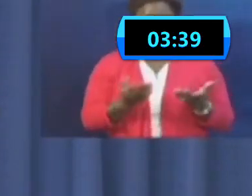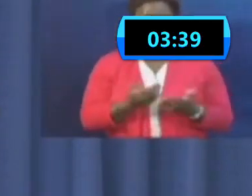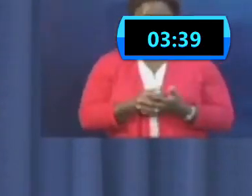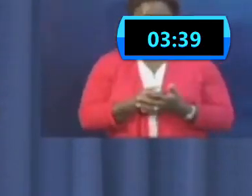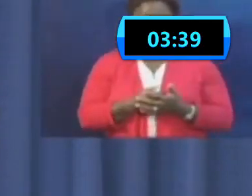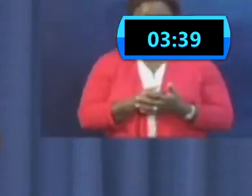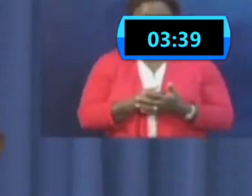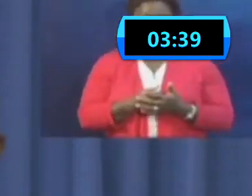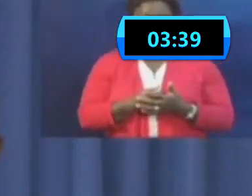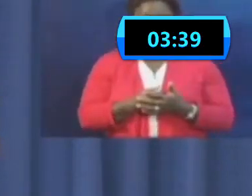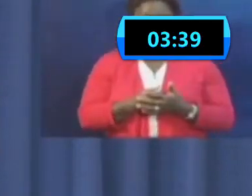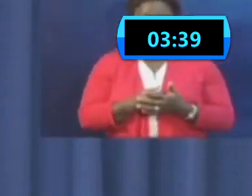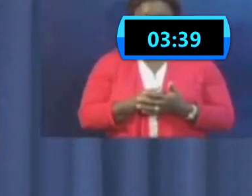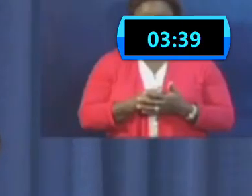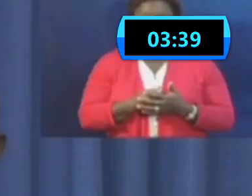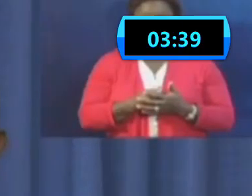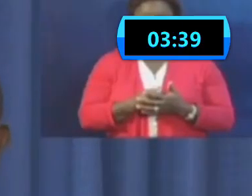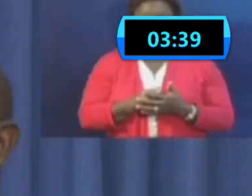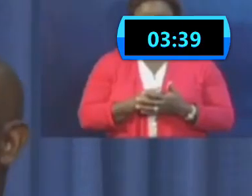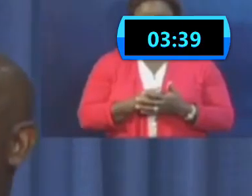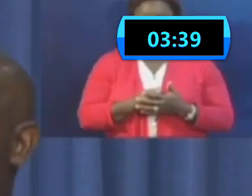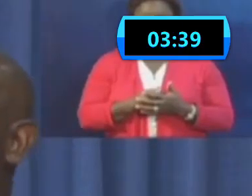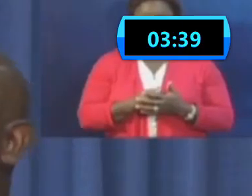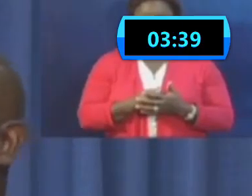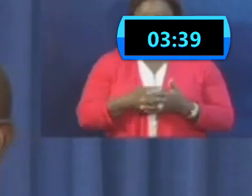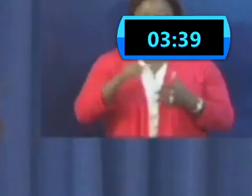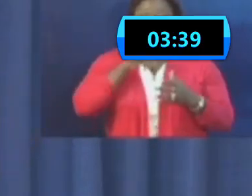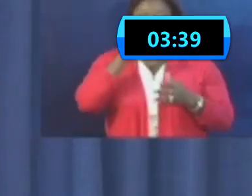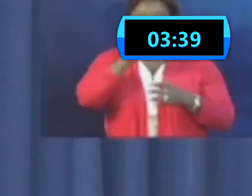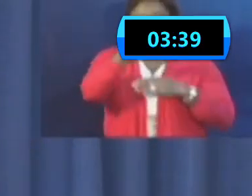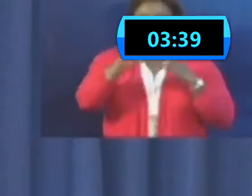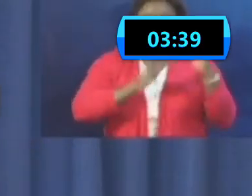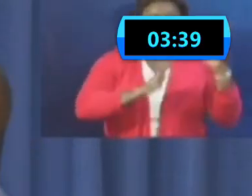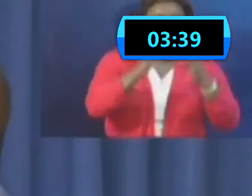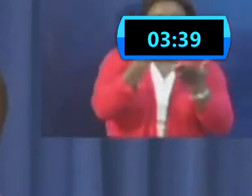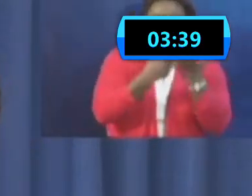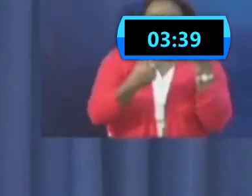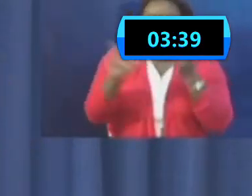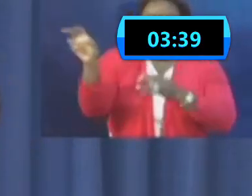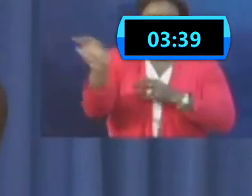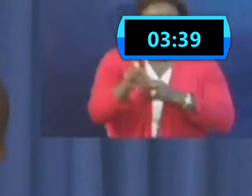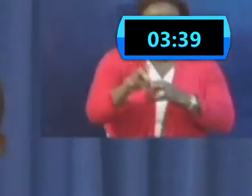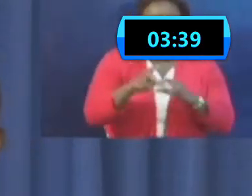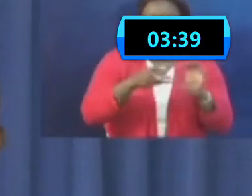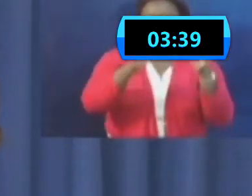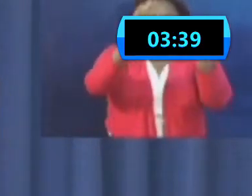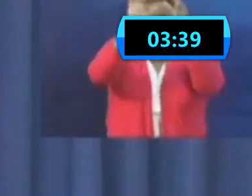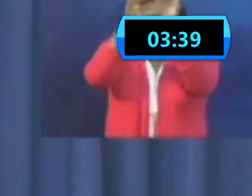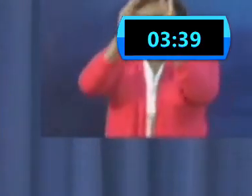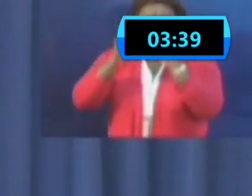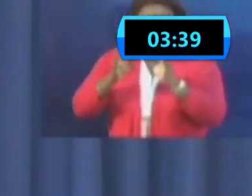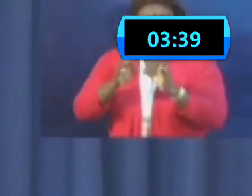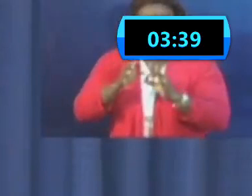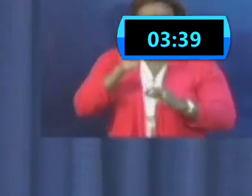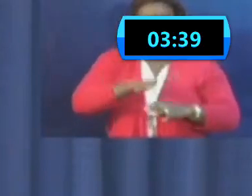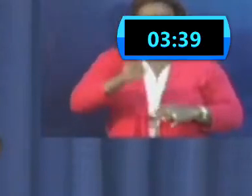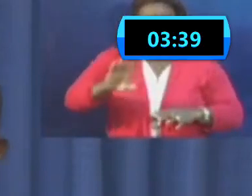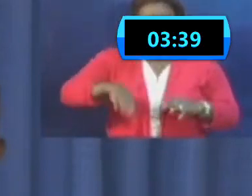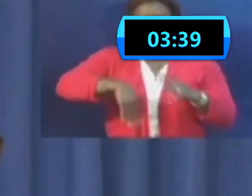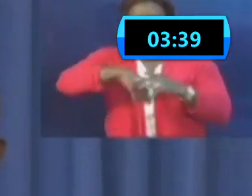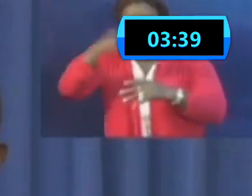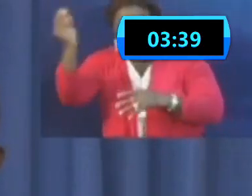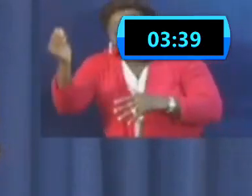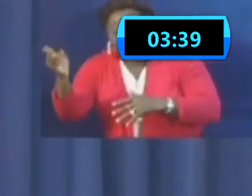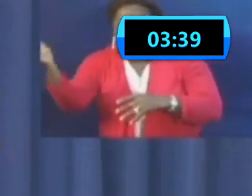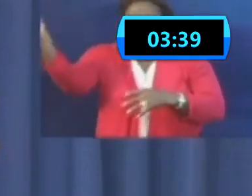cooperating in arranging the kinds of transport that we've been arranging there recently to take the children out bring them back from university and